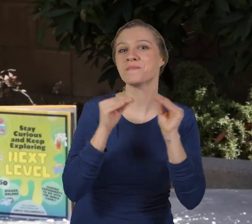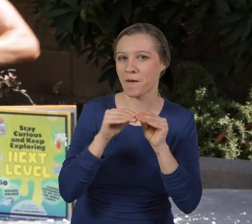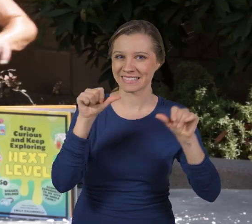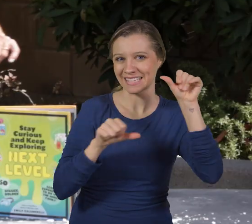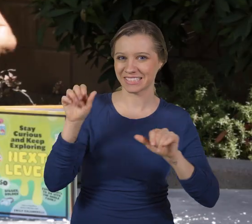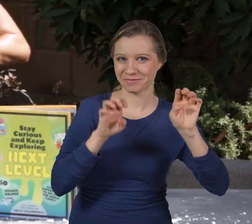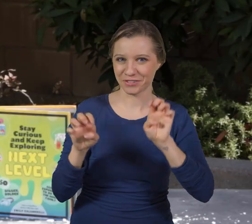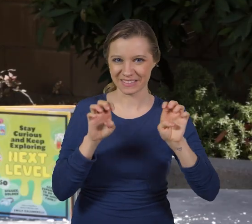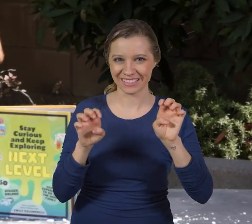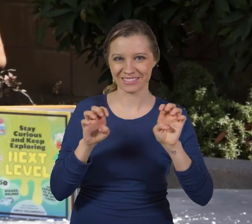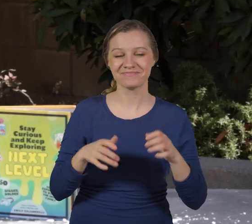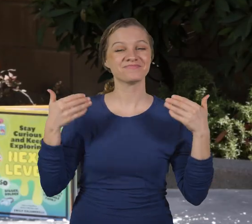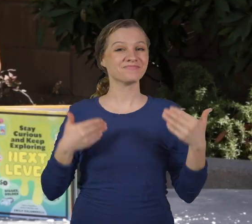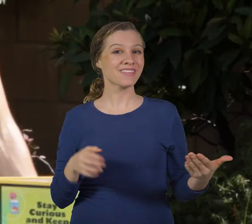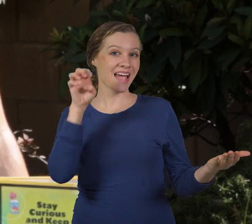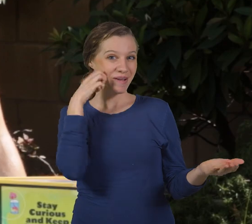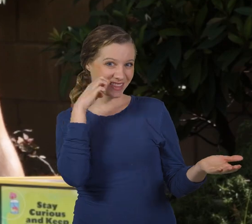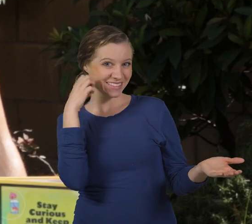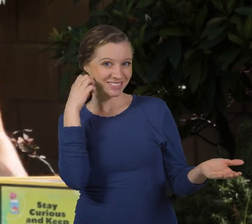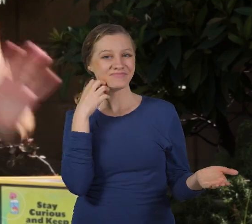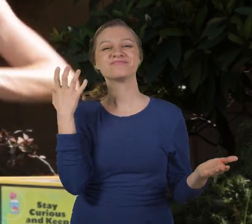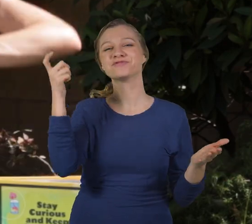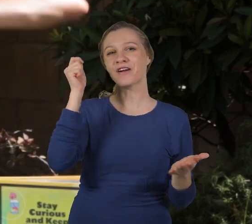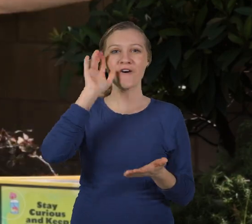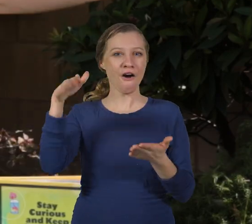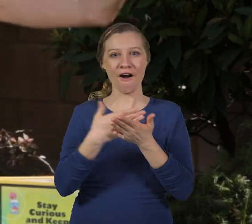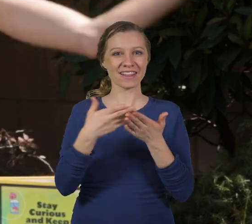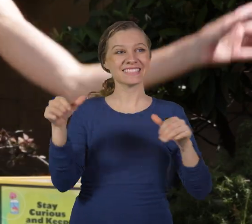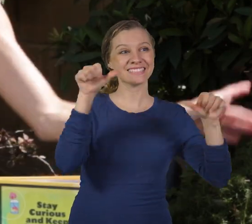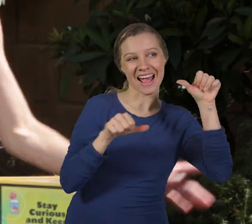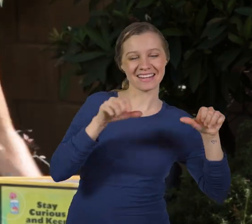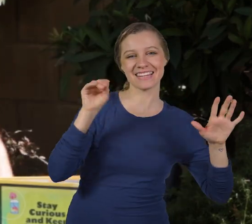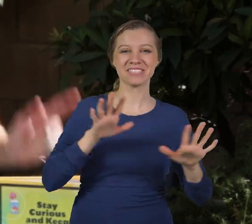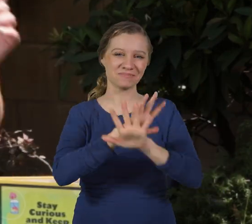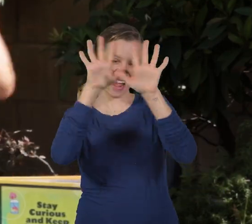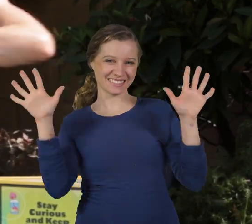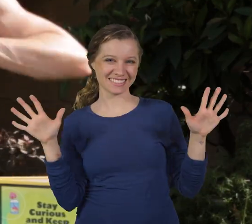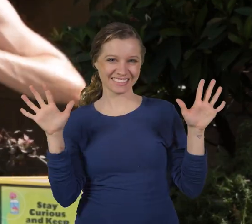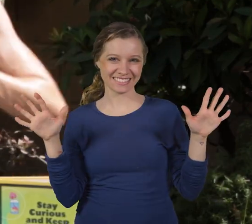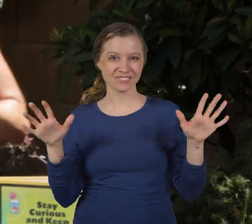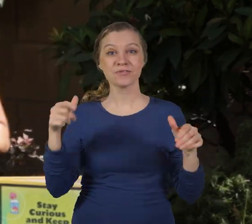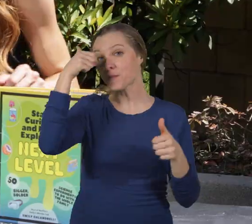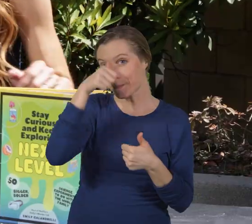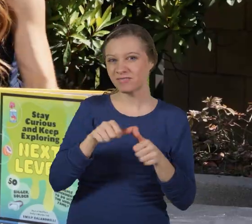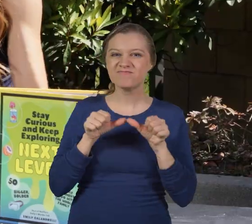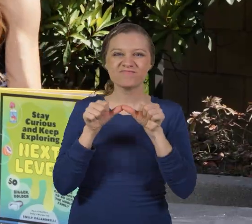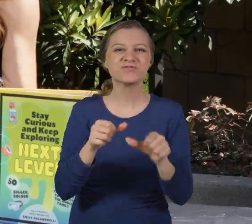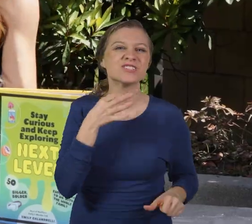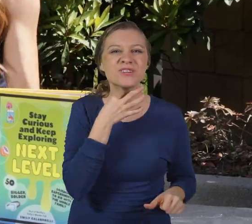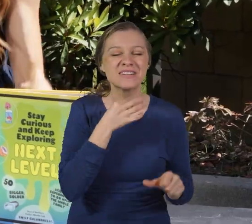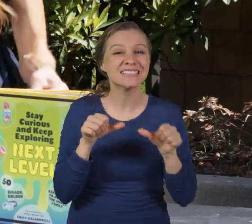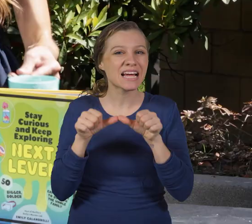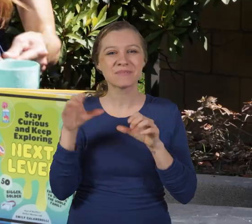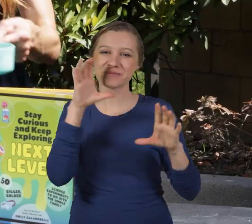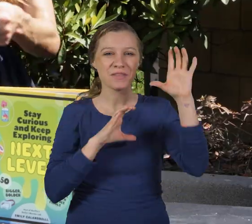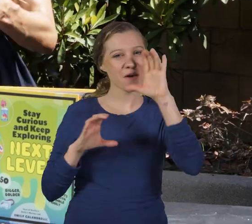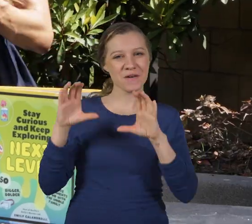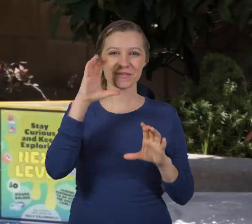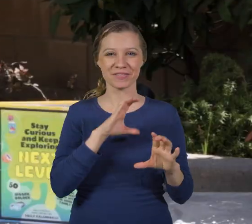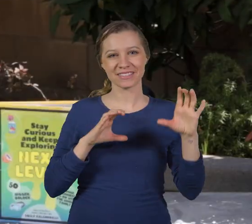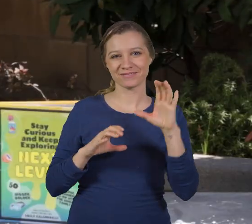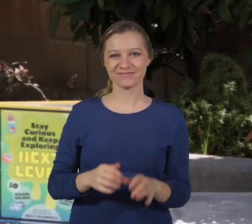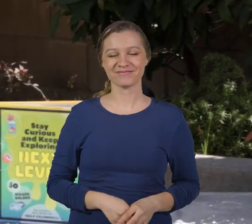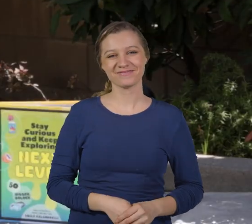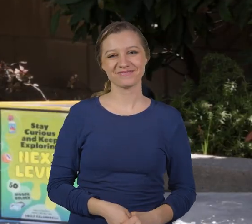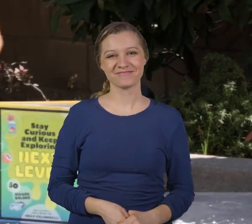99 more science experiments. I'm Emily Calandrelli. Subscribe for all things science and space. And remember, stay curious